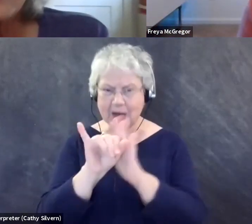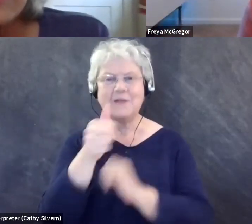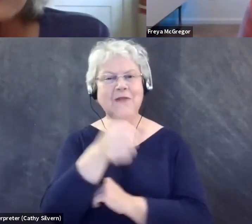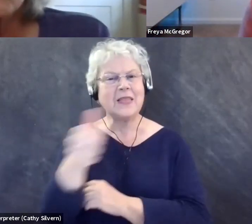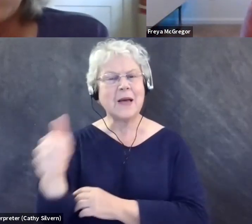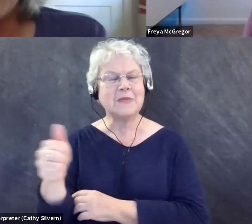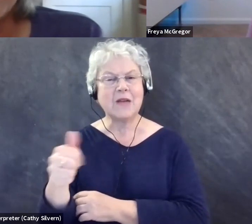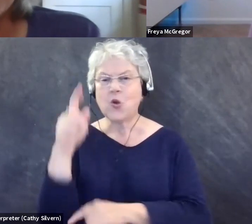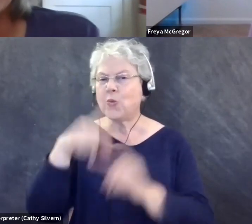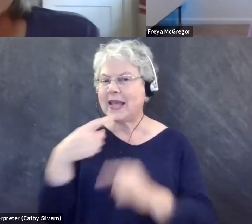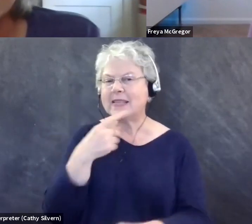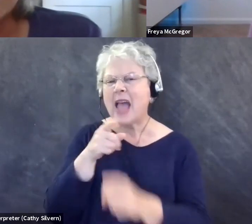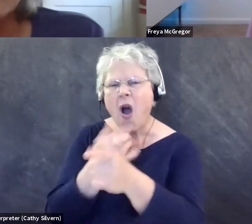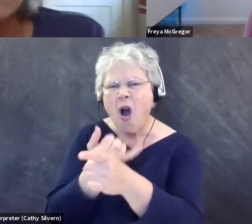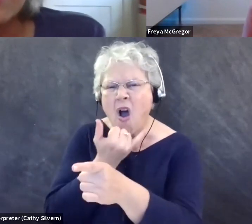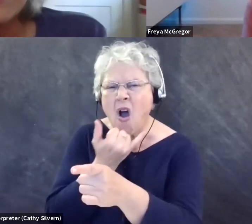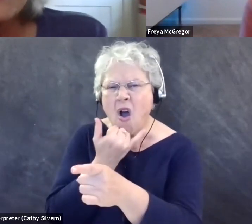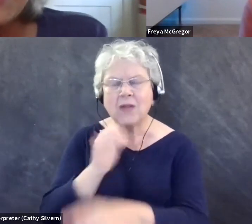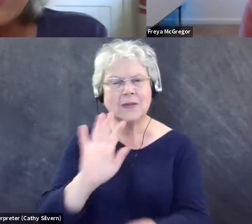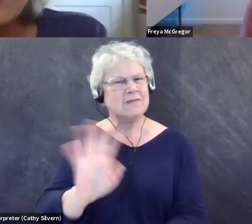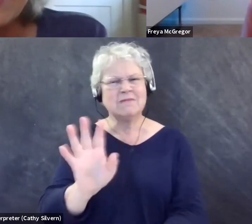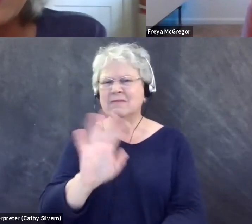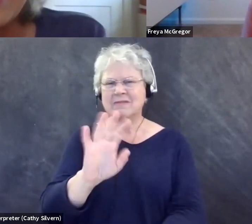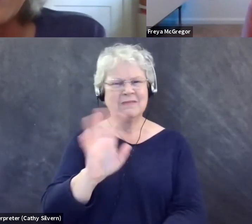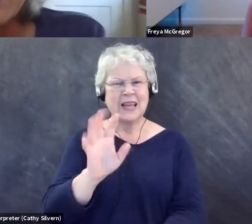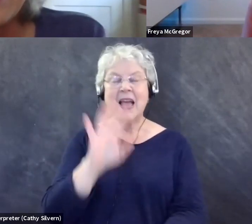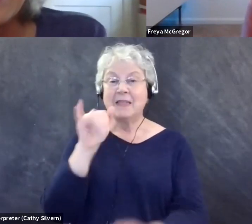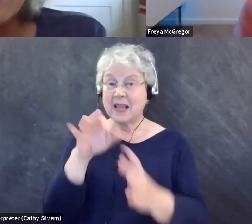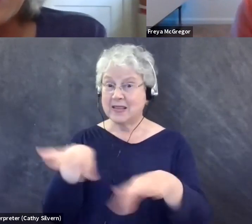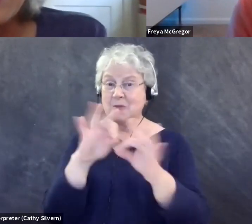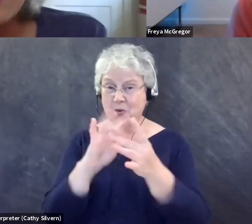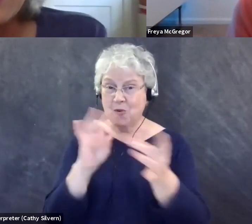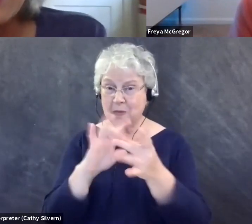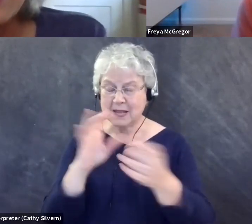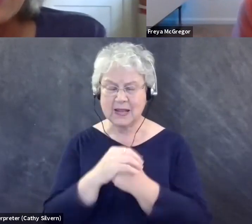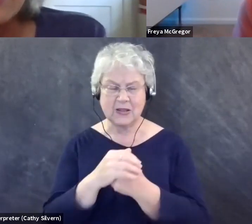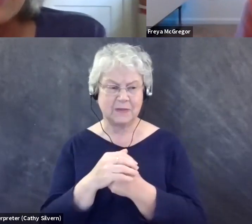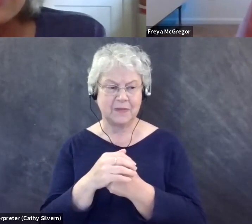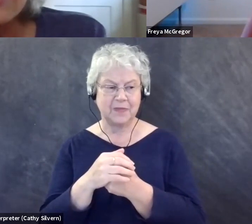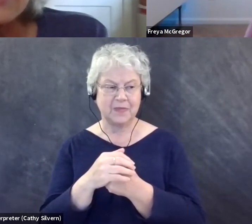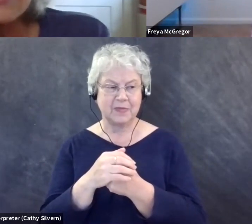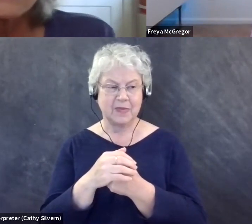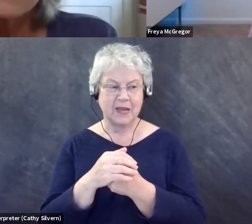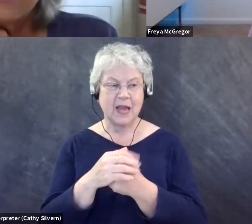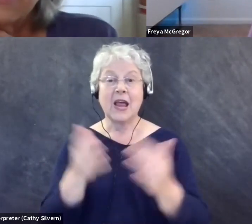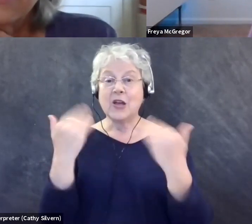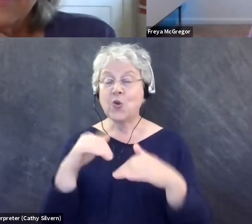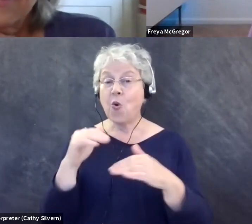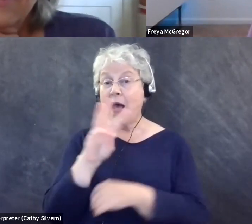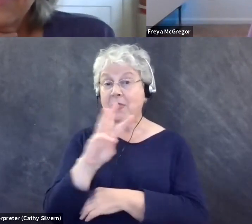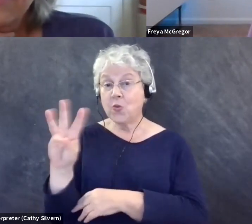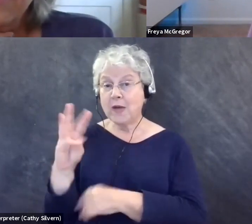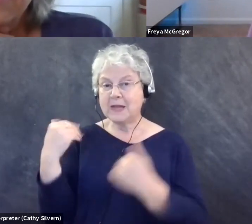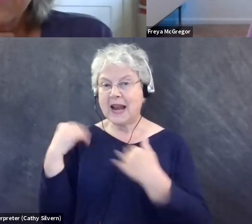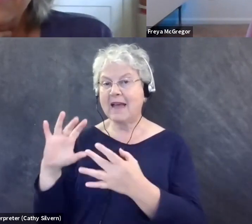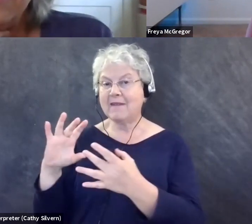that that's wrong. So, um, I think that's a big take home message there. Um, we do have a link on our website in case,